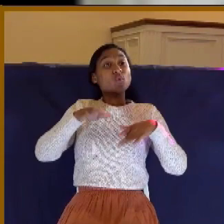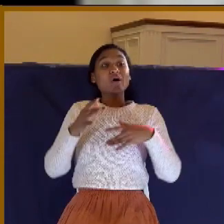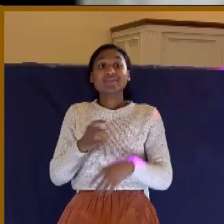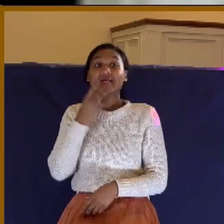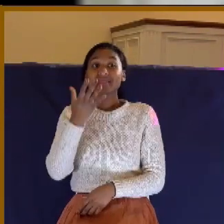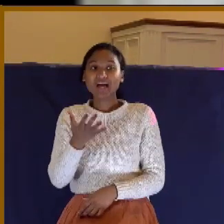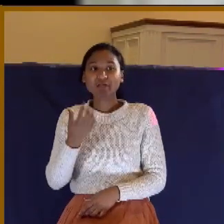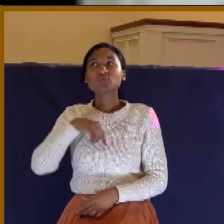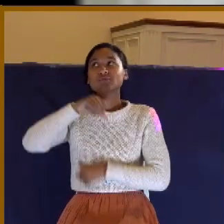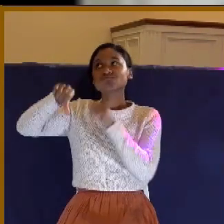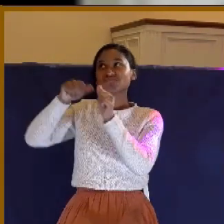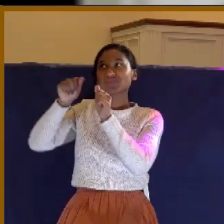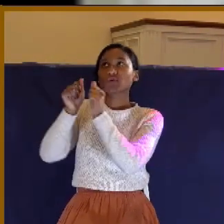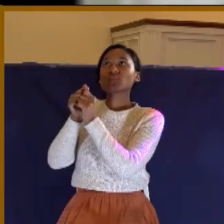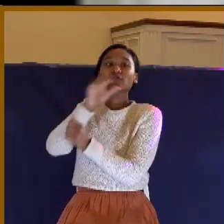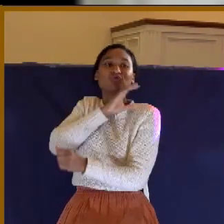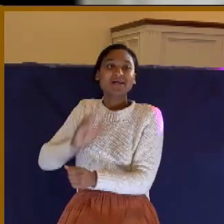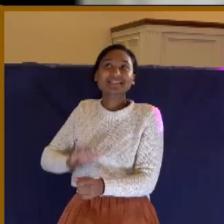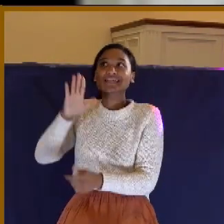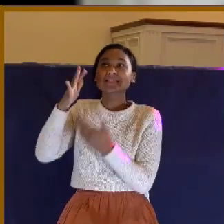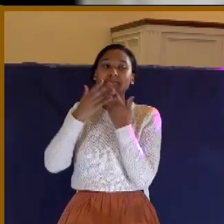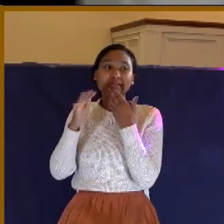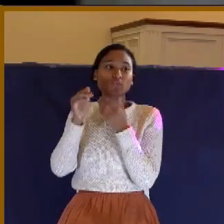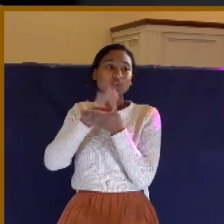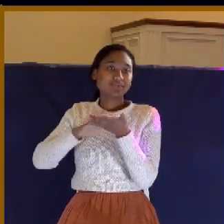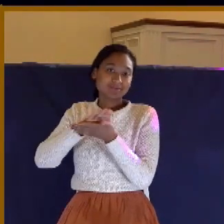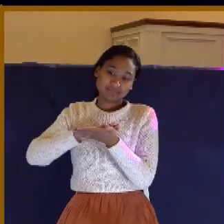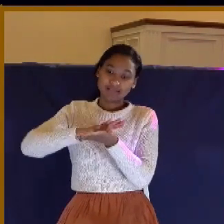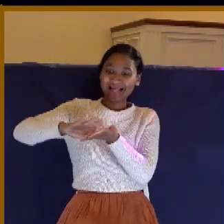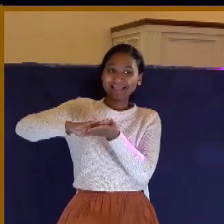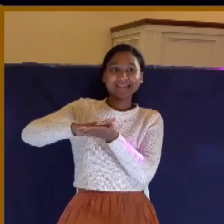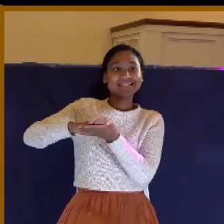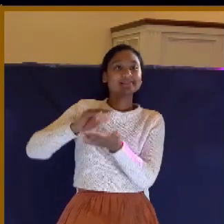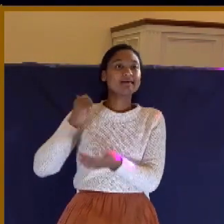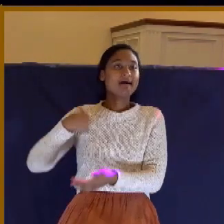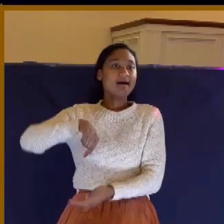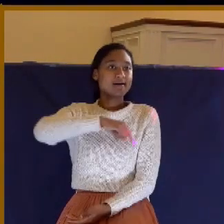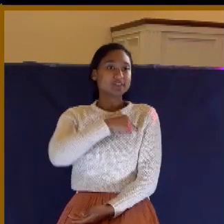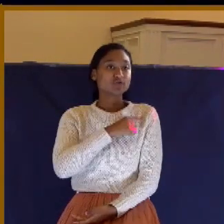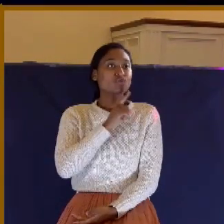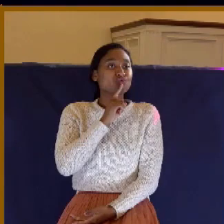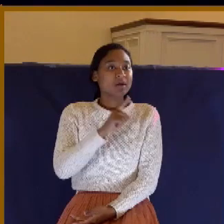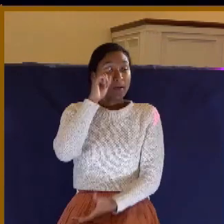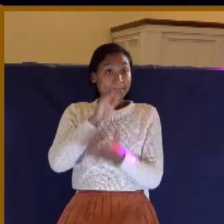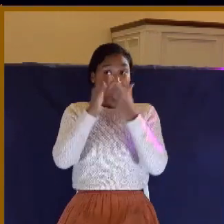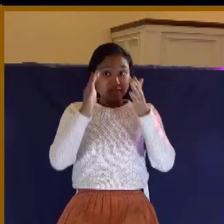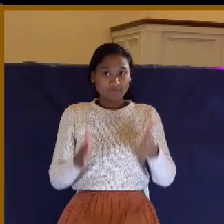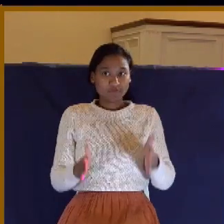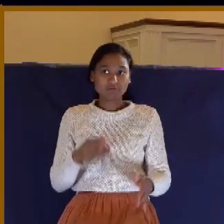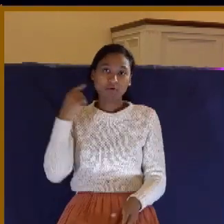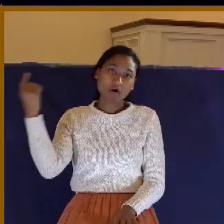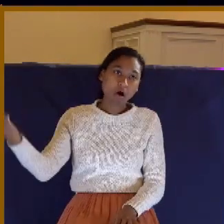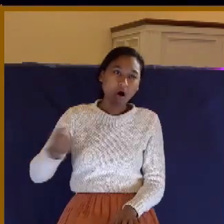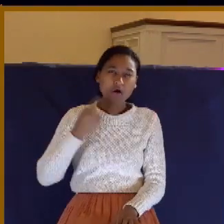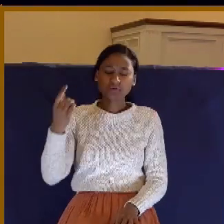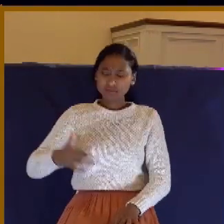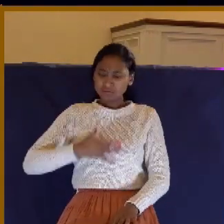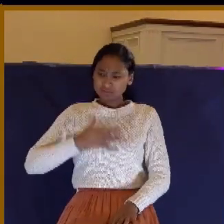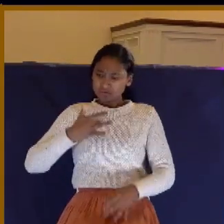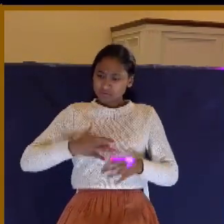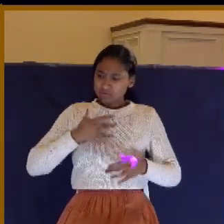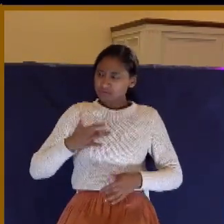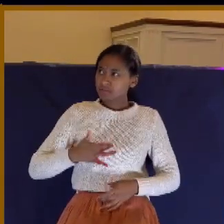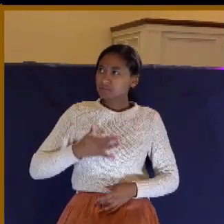Jesus Christ cleanses us. A true believer is constantly sensitive to their walk with the Lord